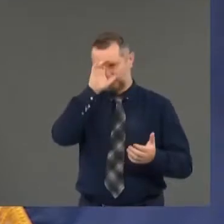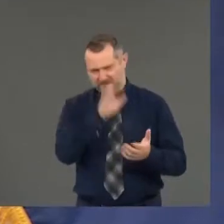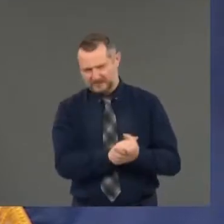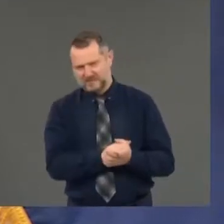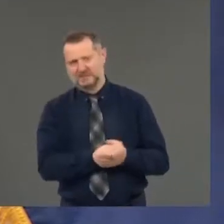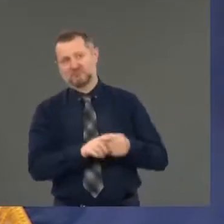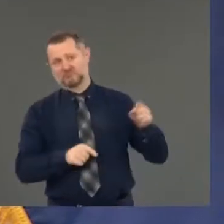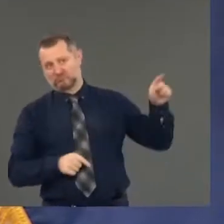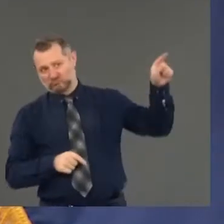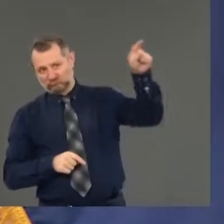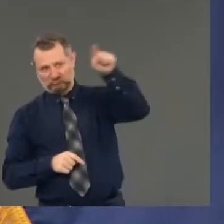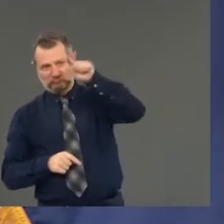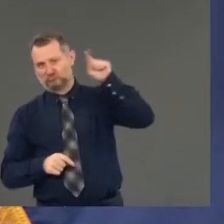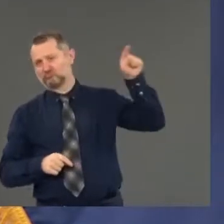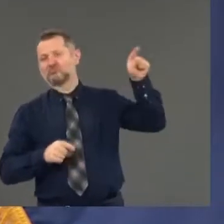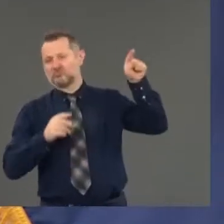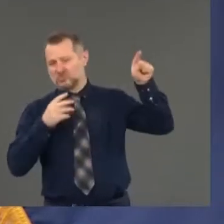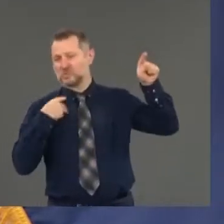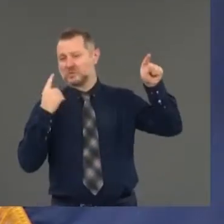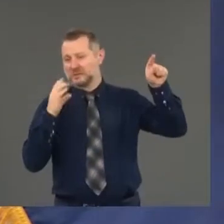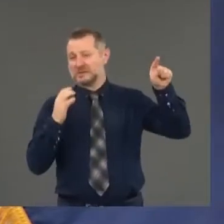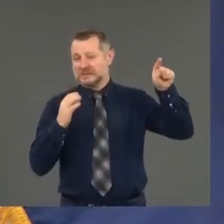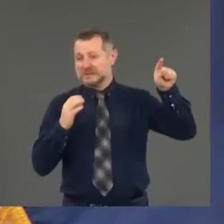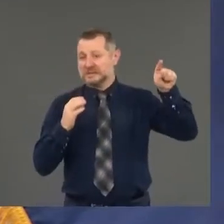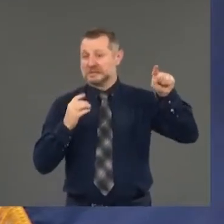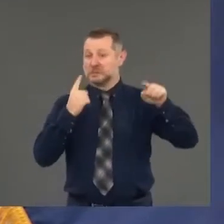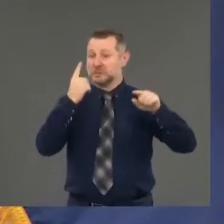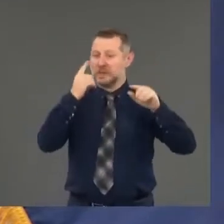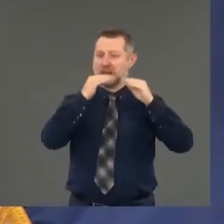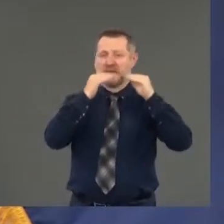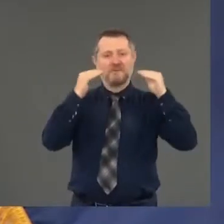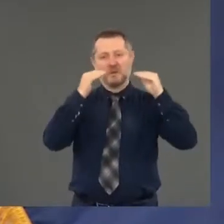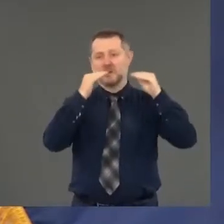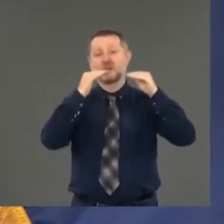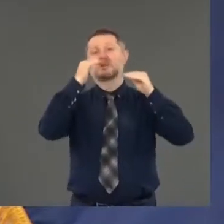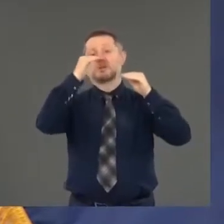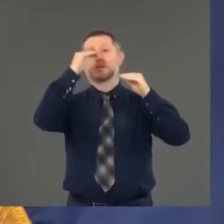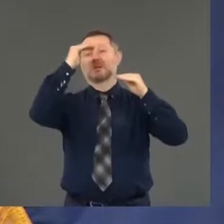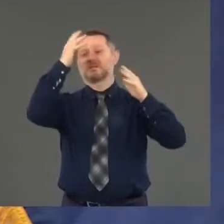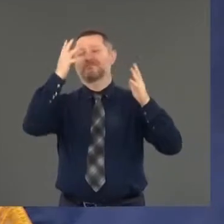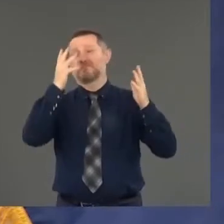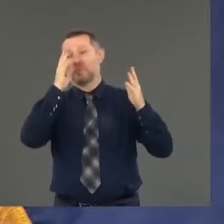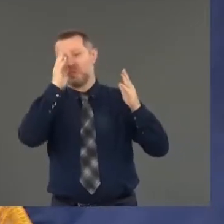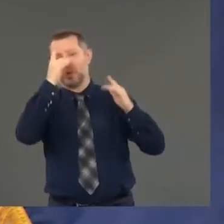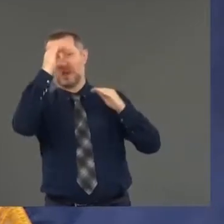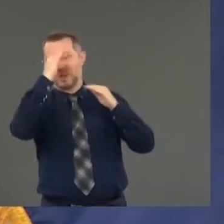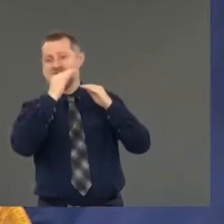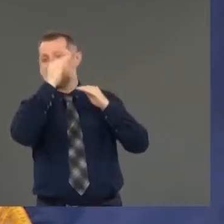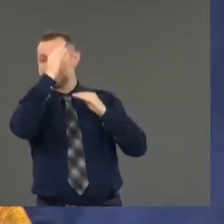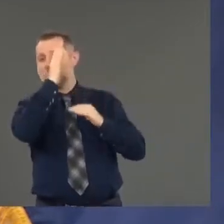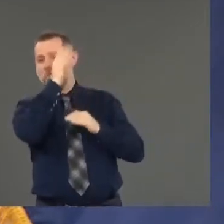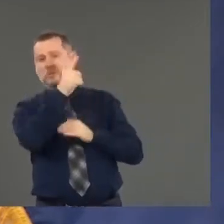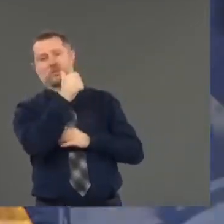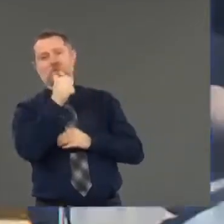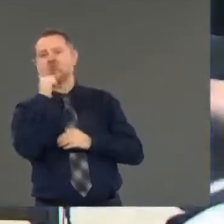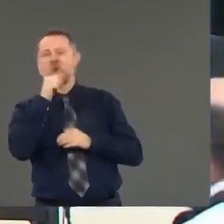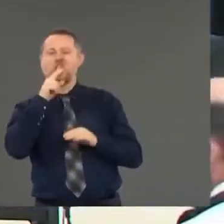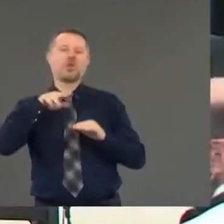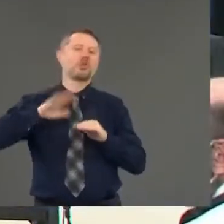below which they won't sink. And I think we are at the bottom of the pond. Thank you very much, guys. Thank you.